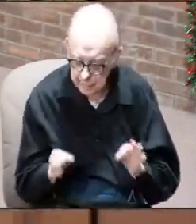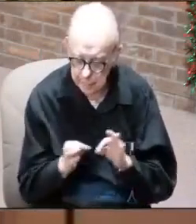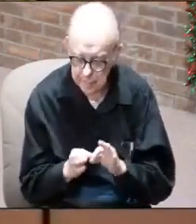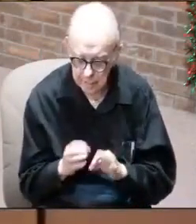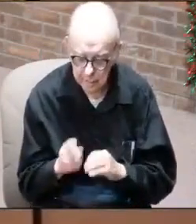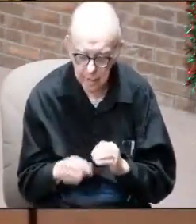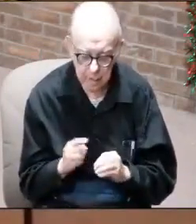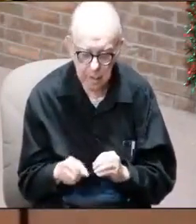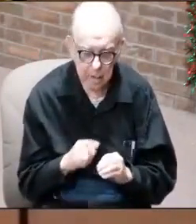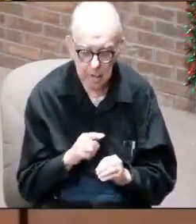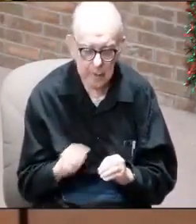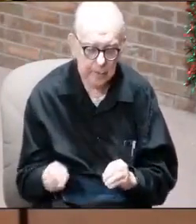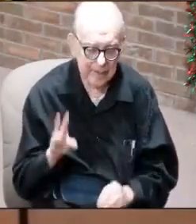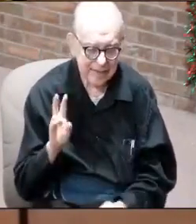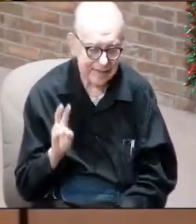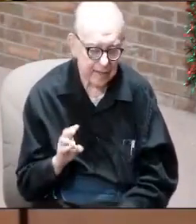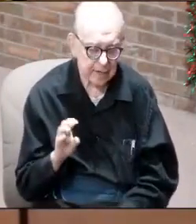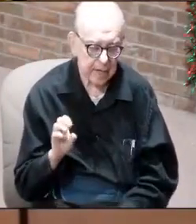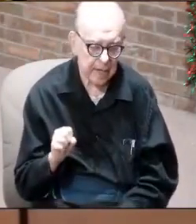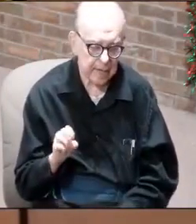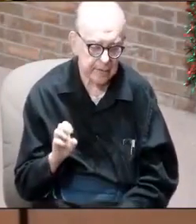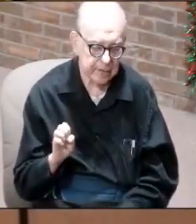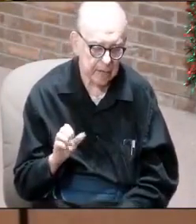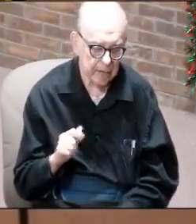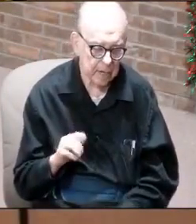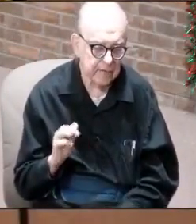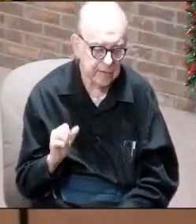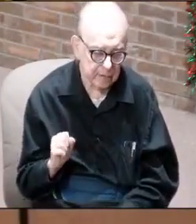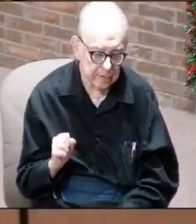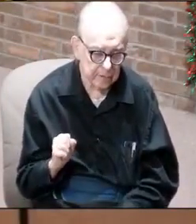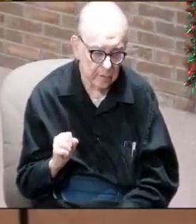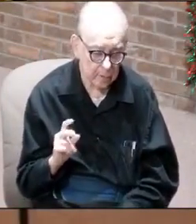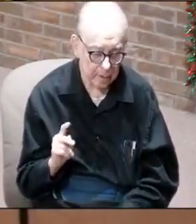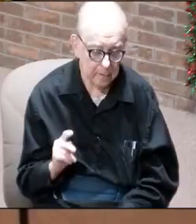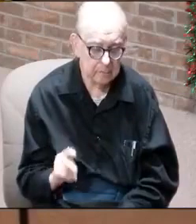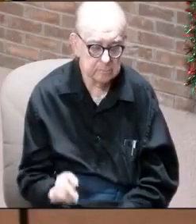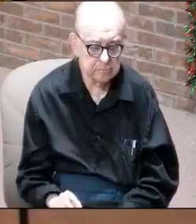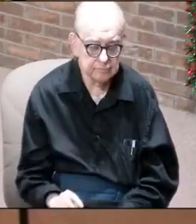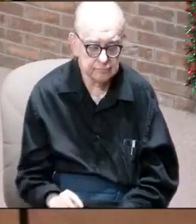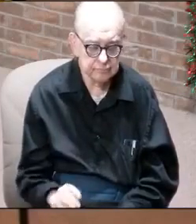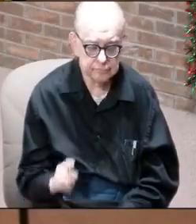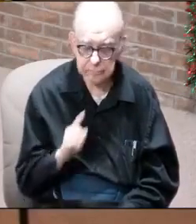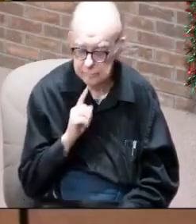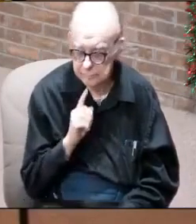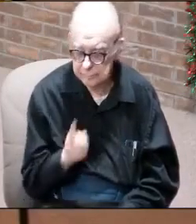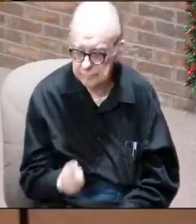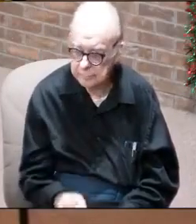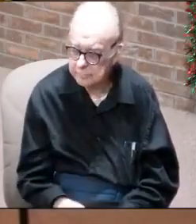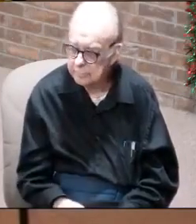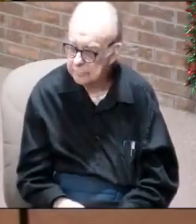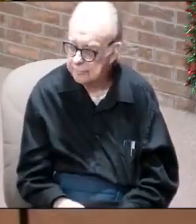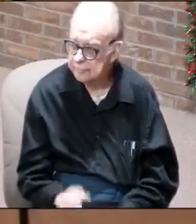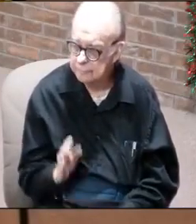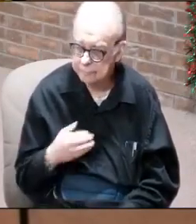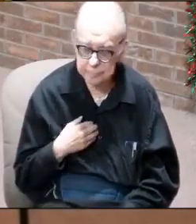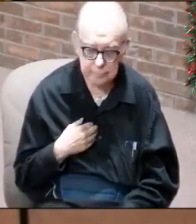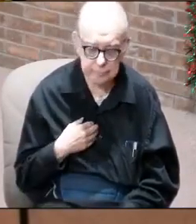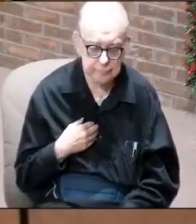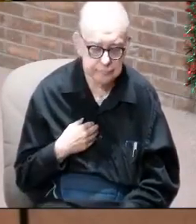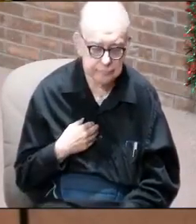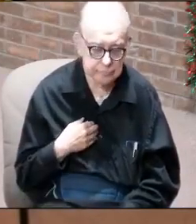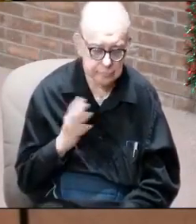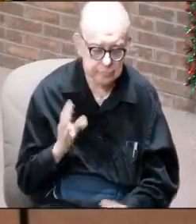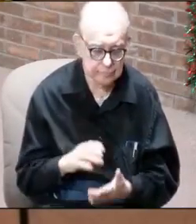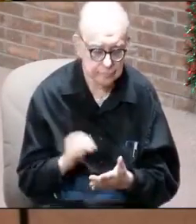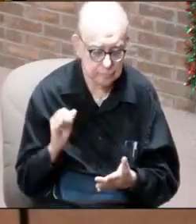about these seven seals. Okay? And in actuality, you'll have to find